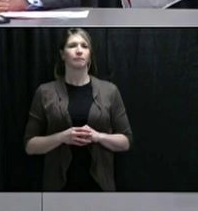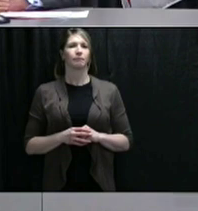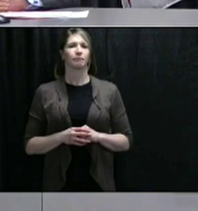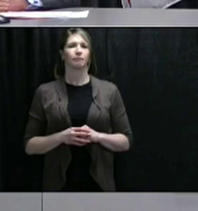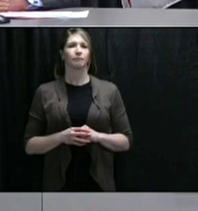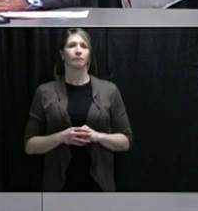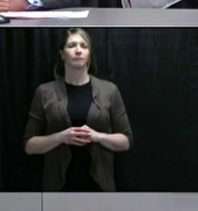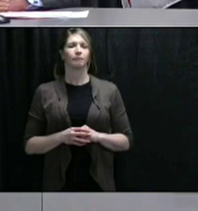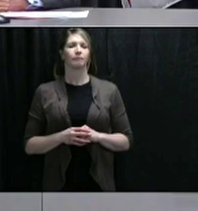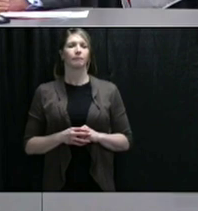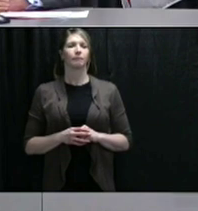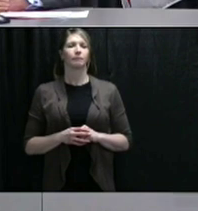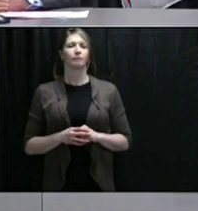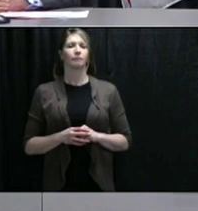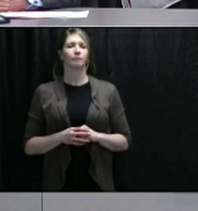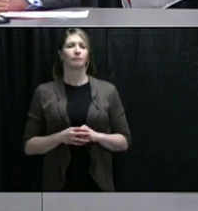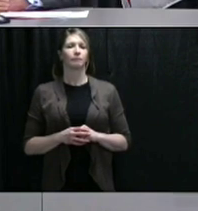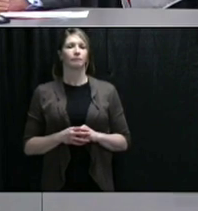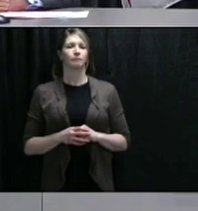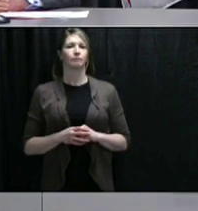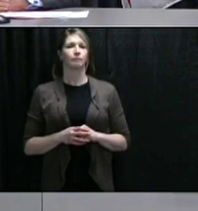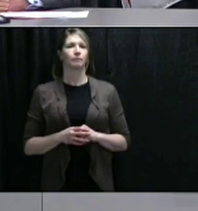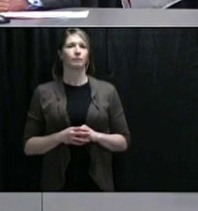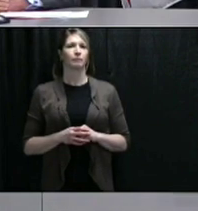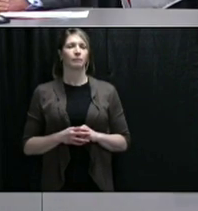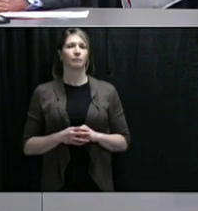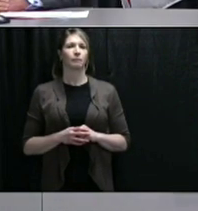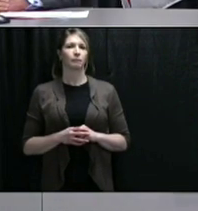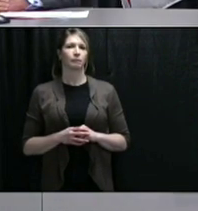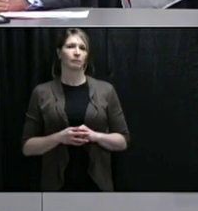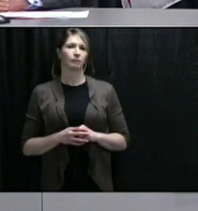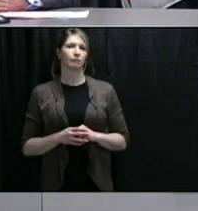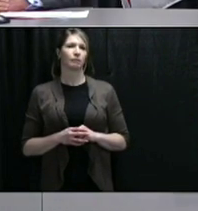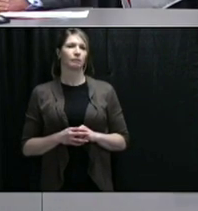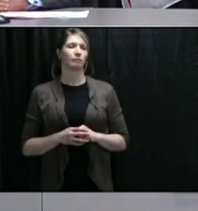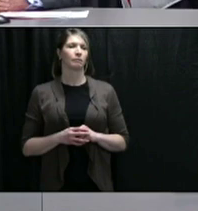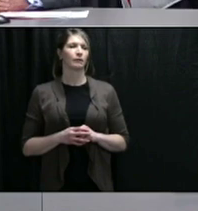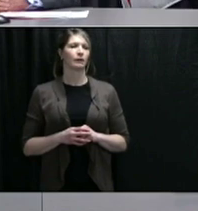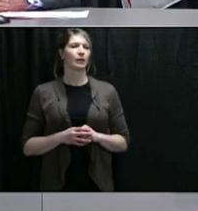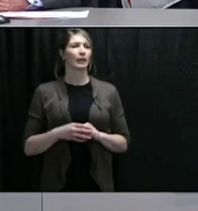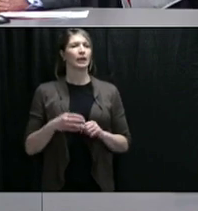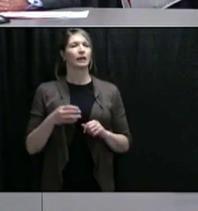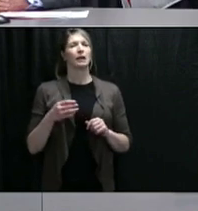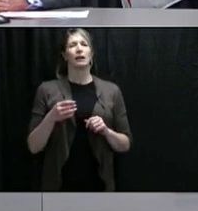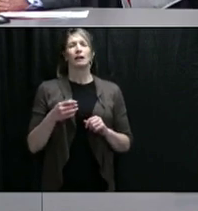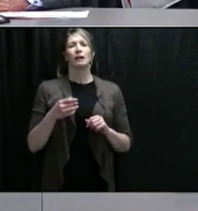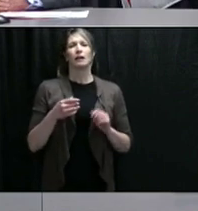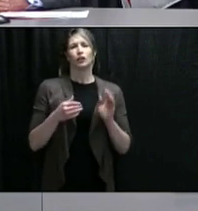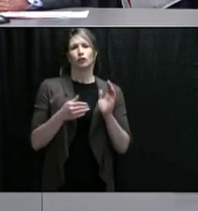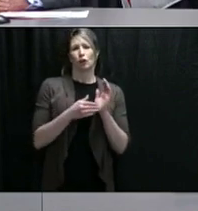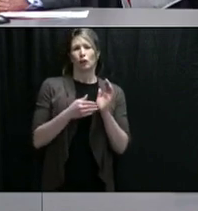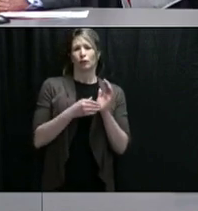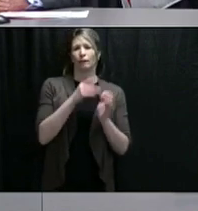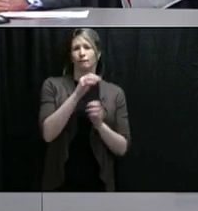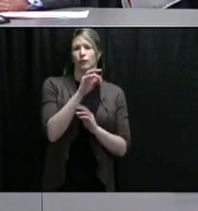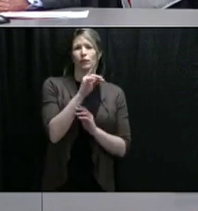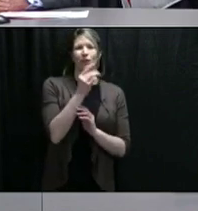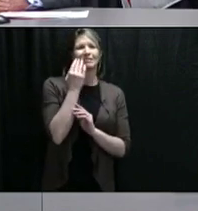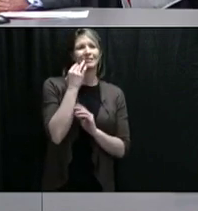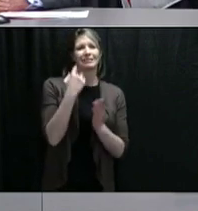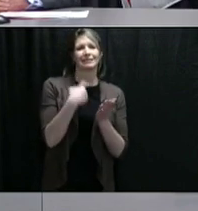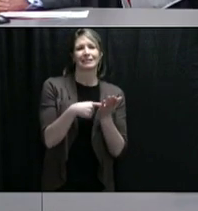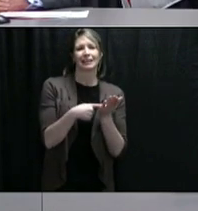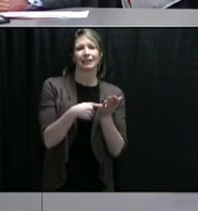Dr. Fitzgerald, you talked about fish plant workers. Wondering specifically about people